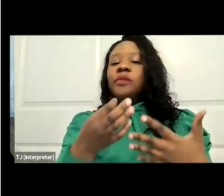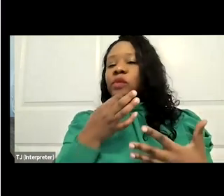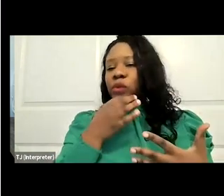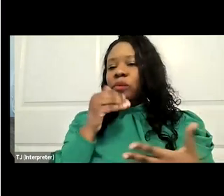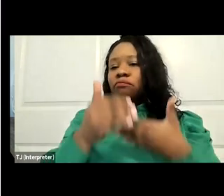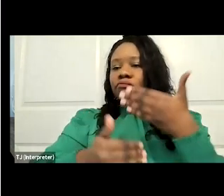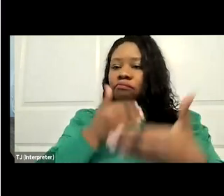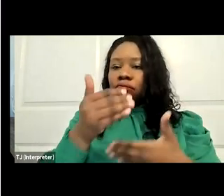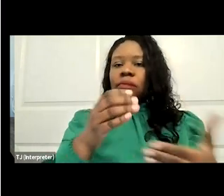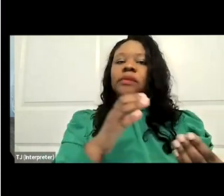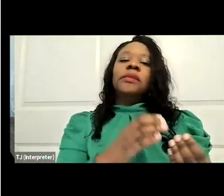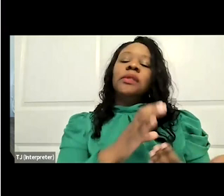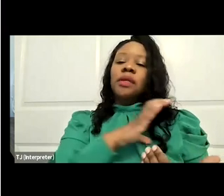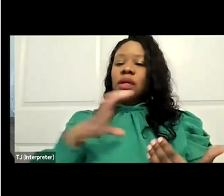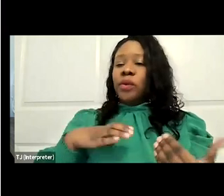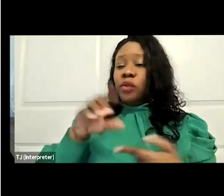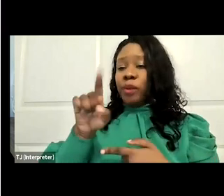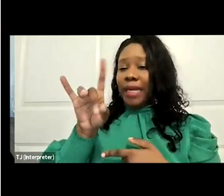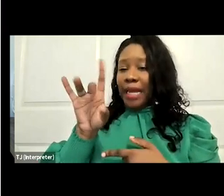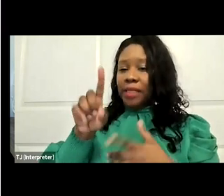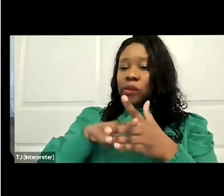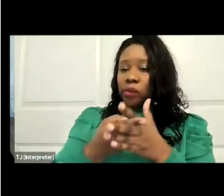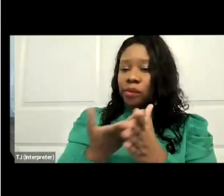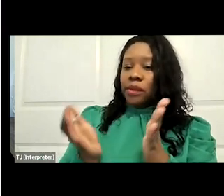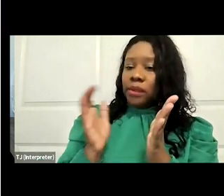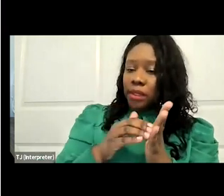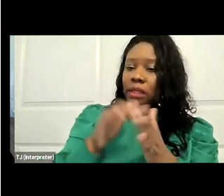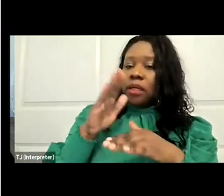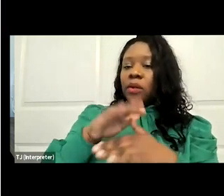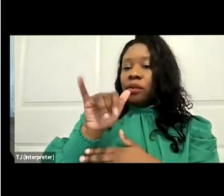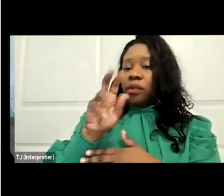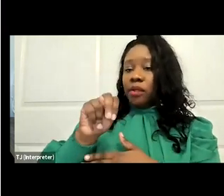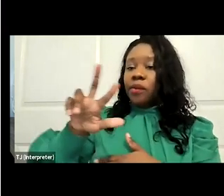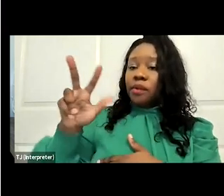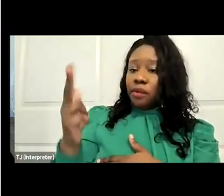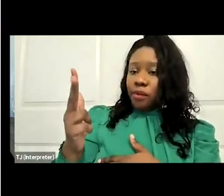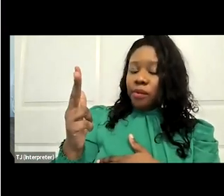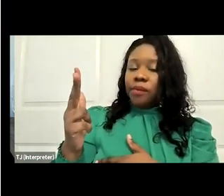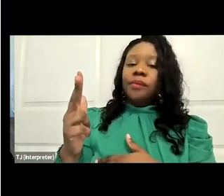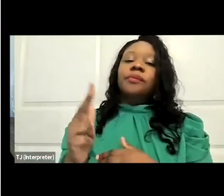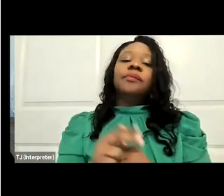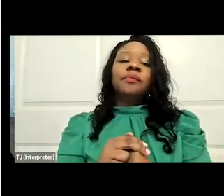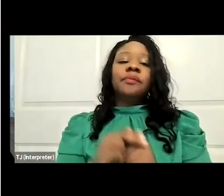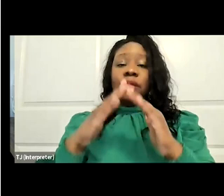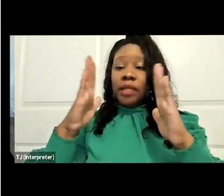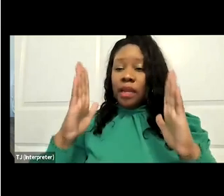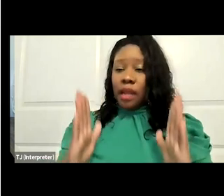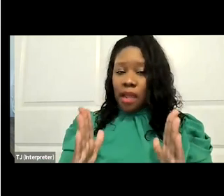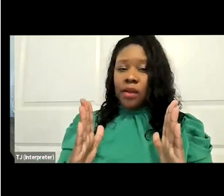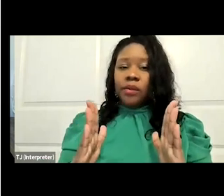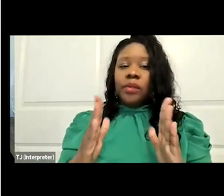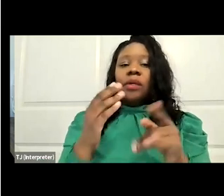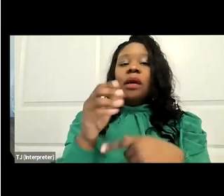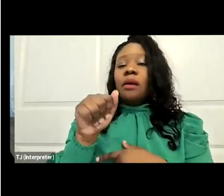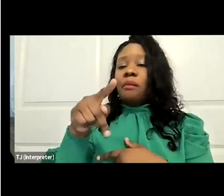118th Congress convenes on January 3rd. House Interior Appropriations